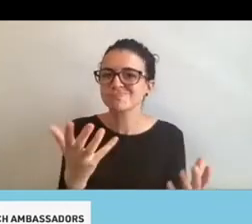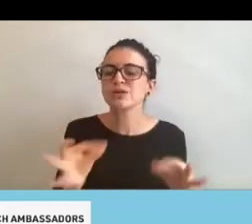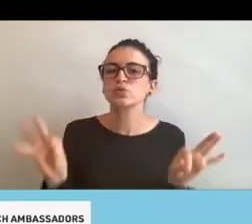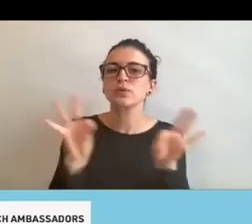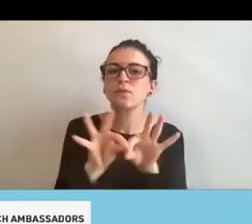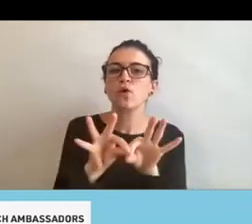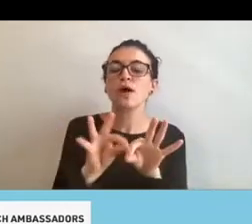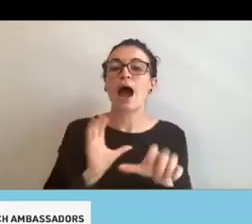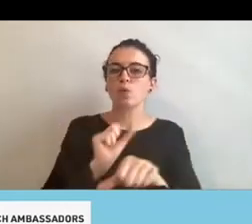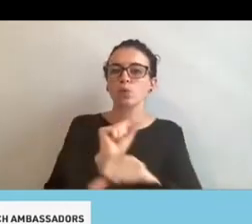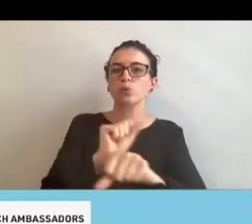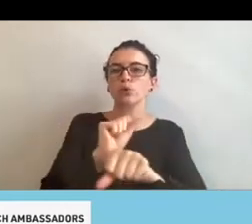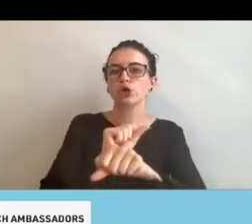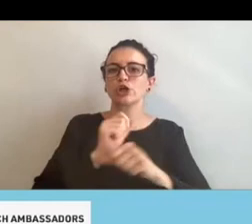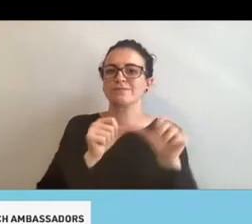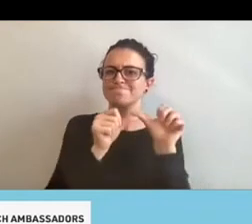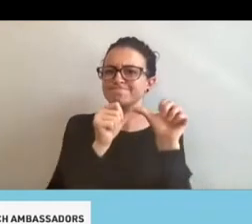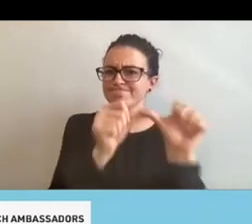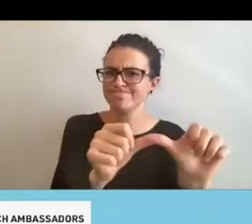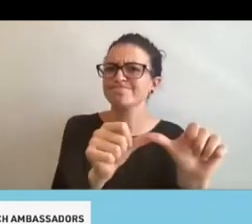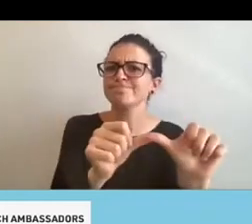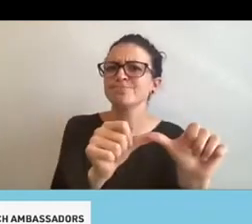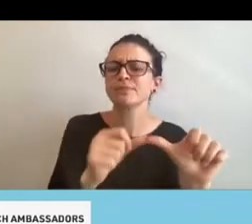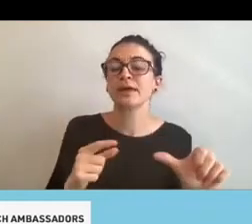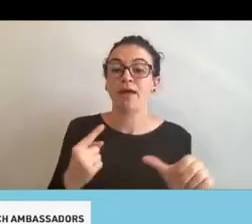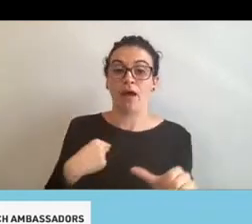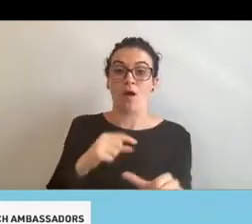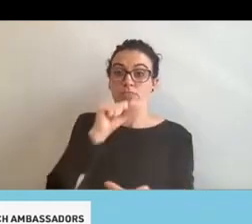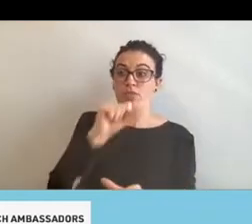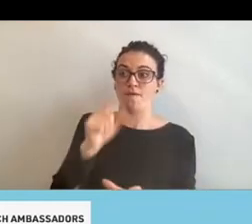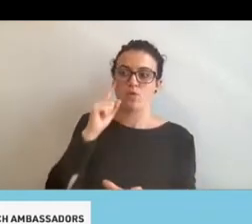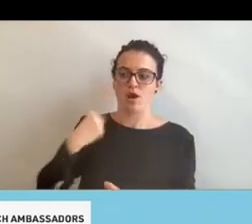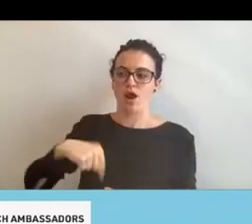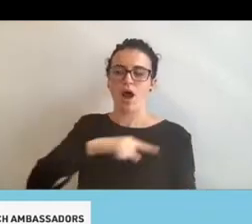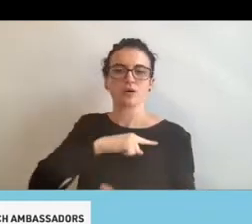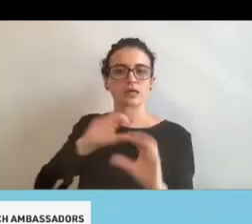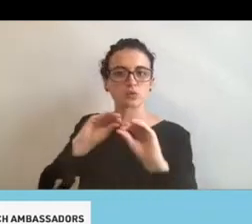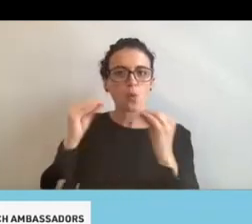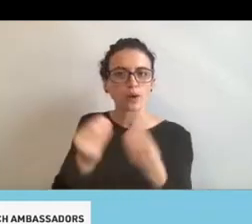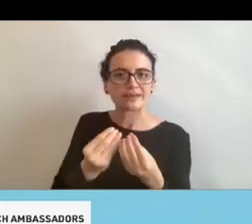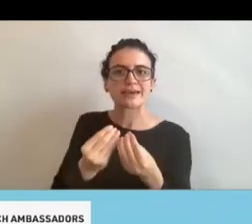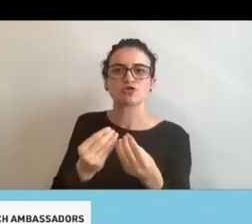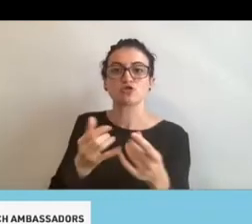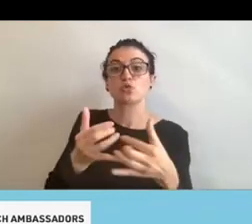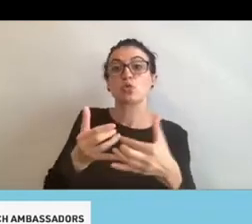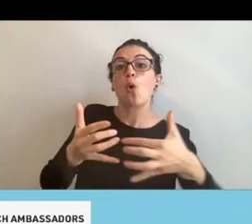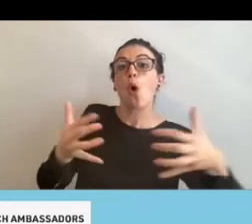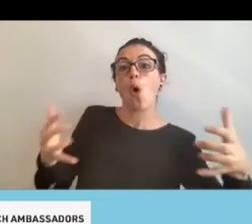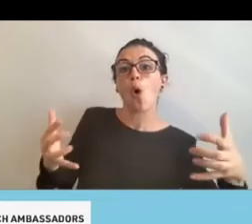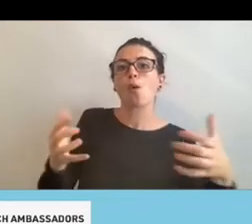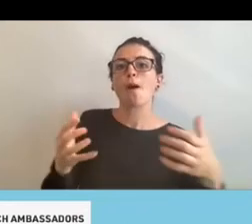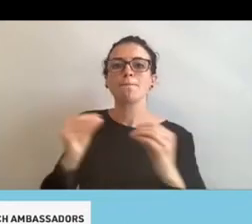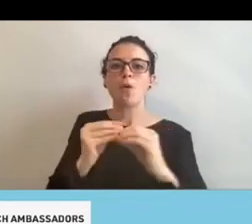I would love for us to get bigger as an organization and incorporate more stories, do more with